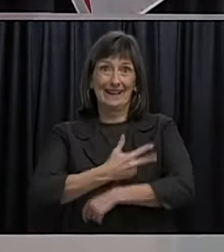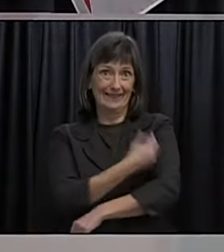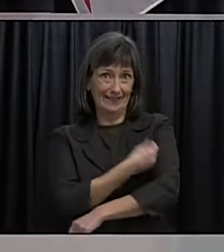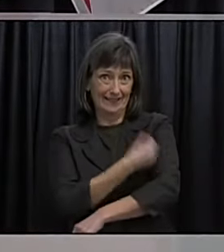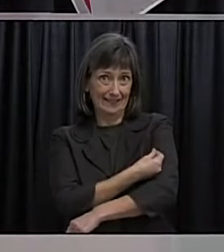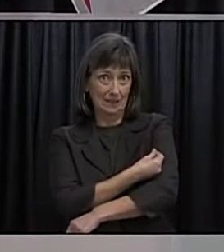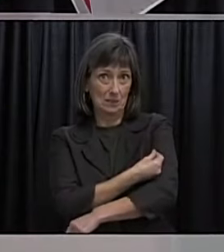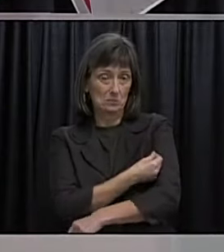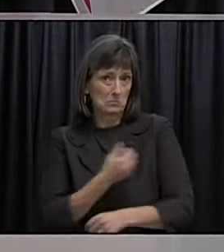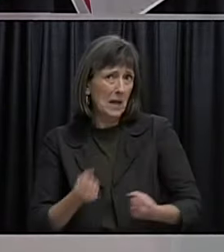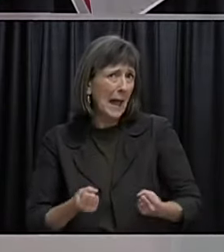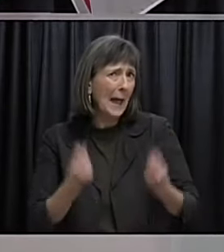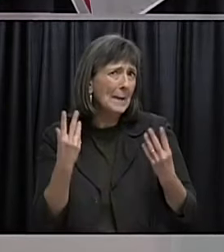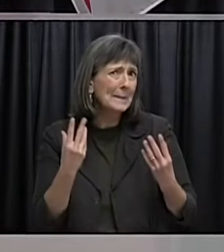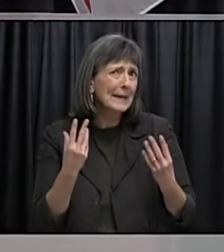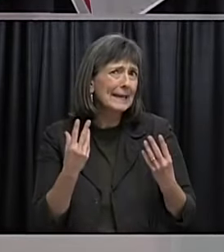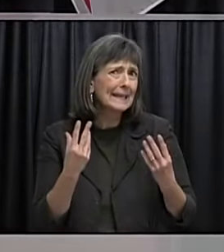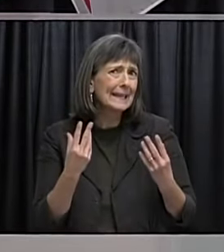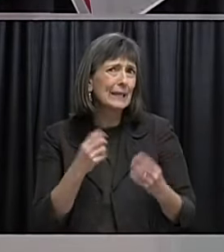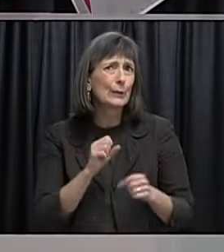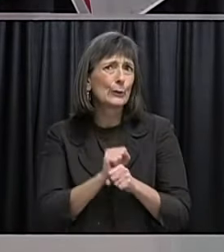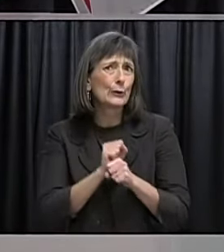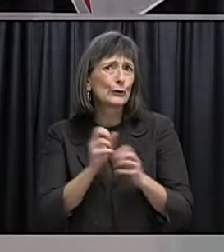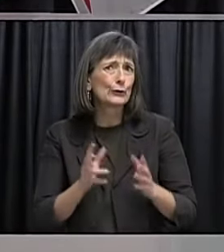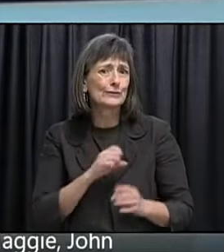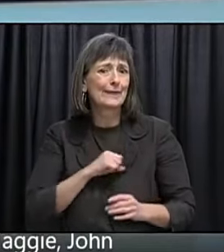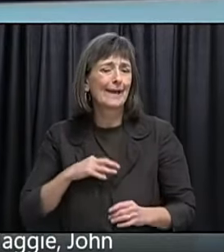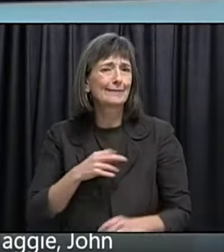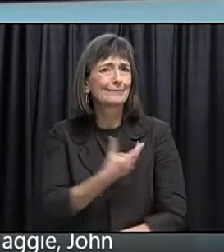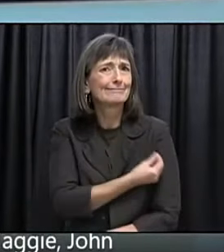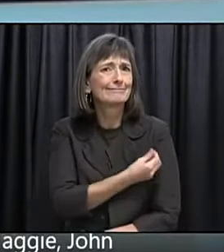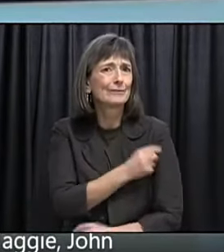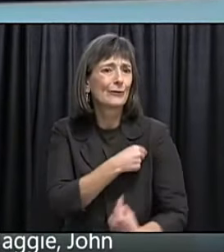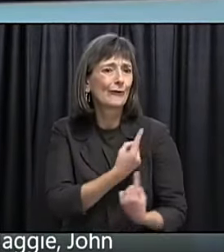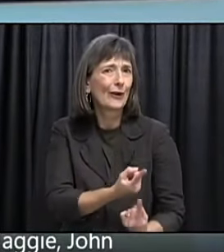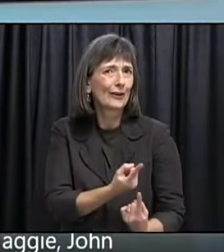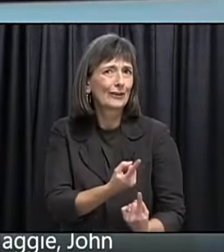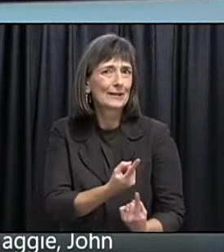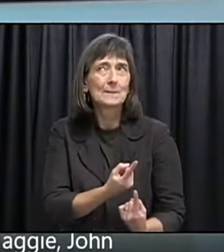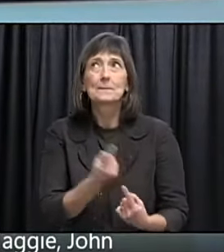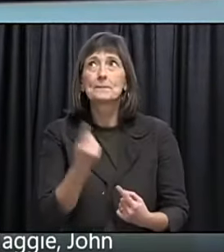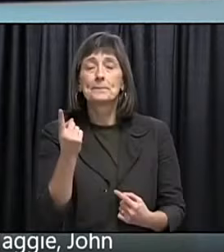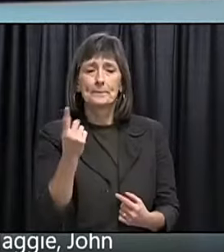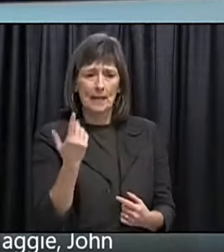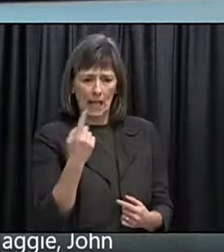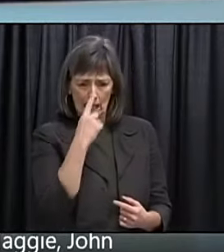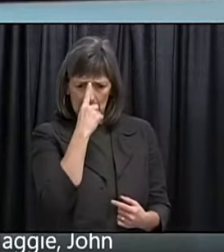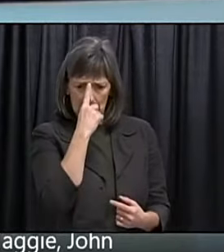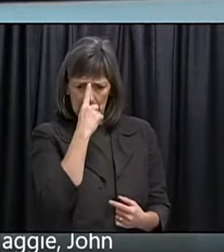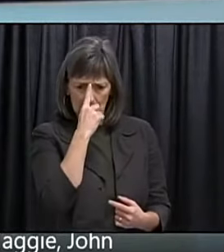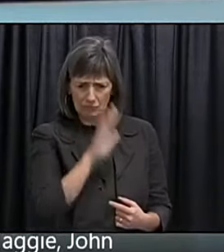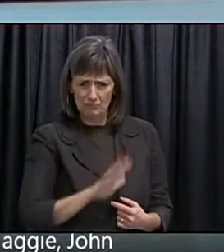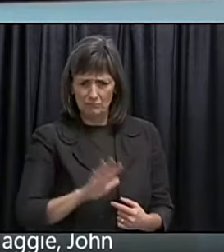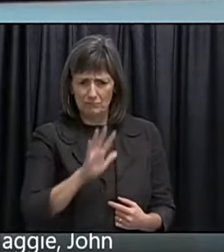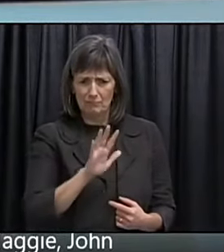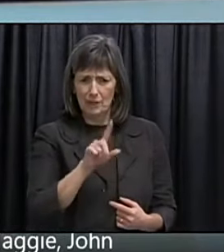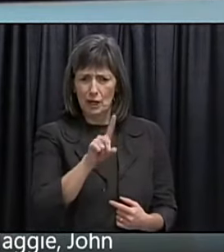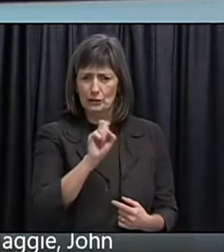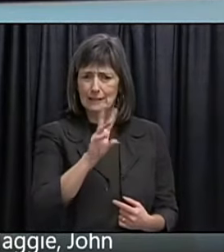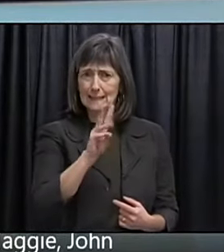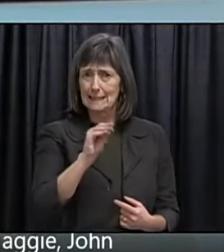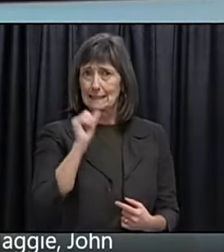how many healthcare workers have been vaccinated to date? My understanding is they were doing around 160